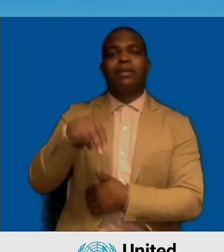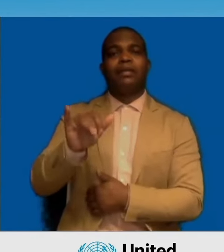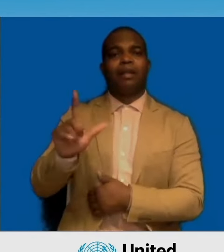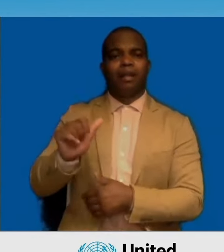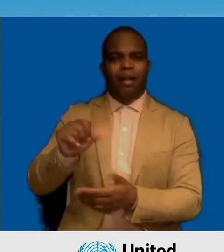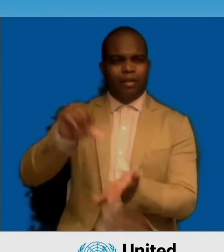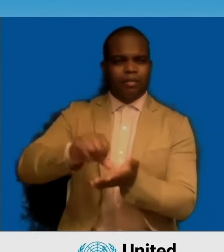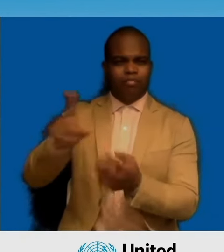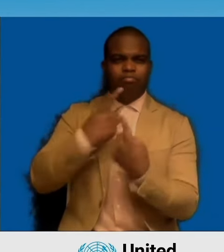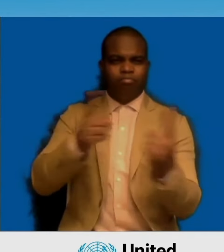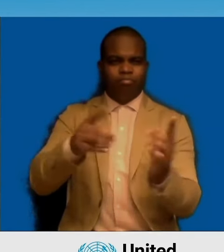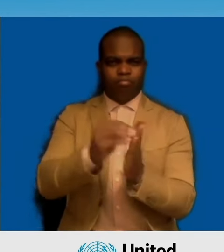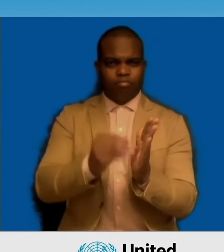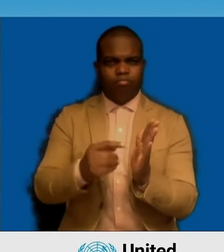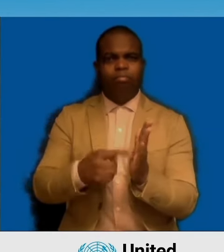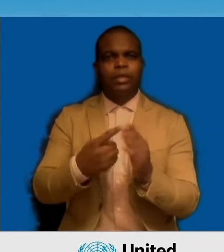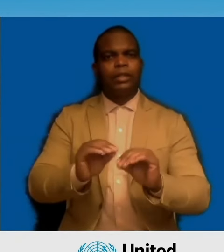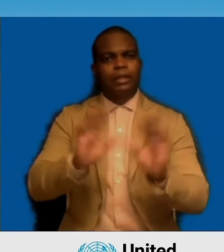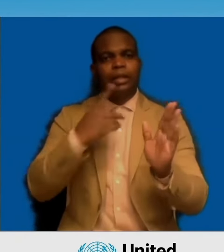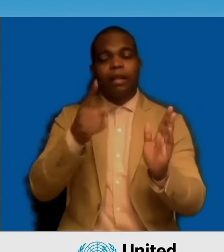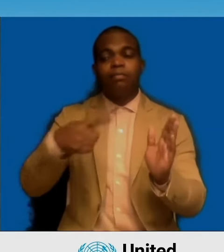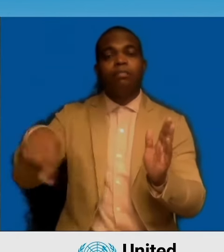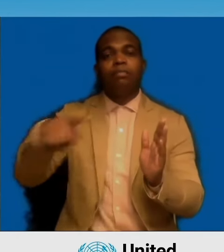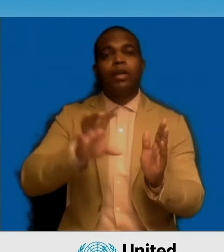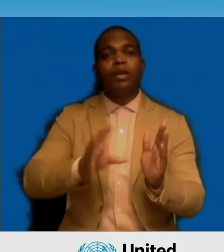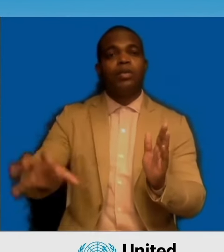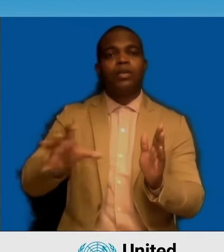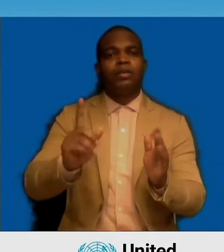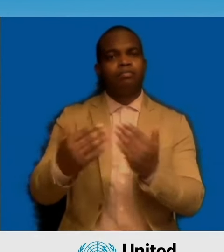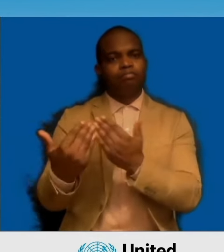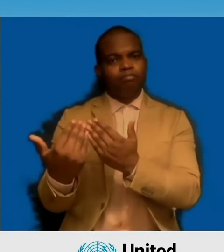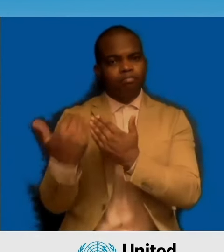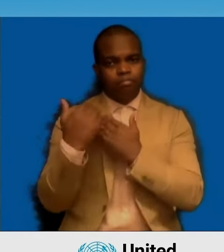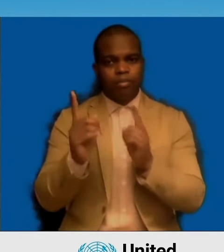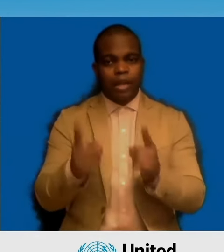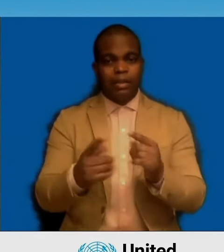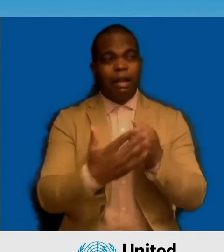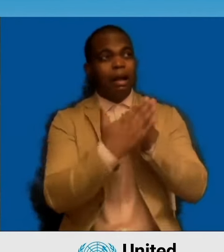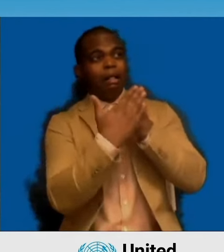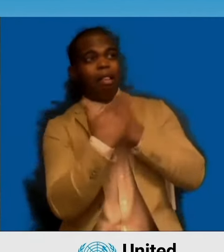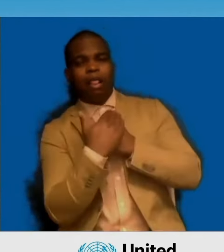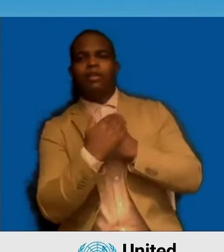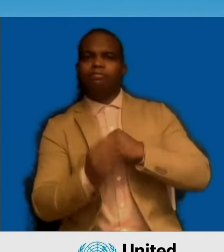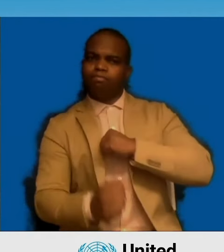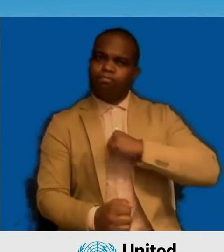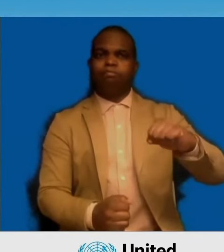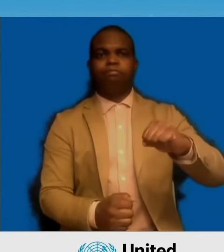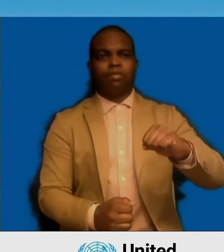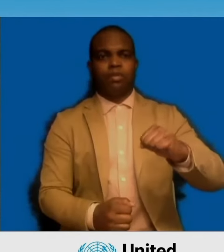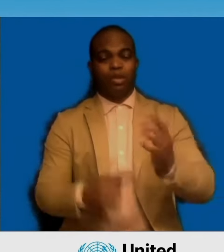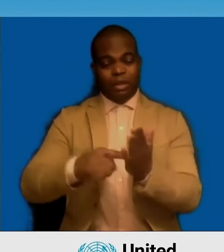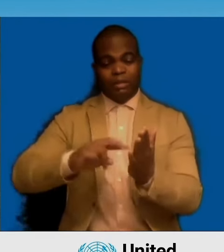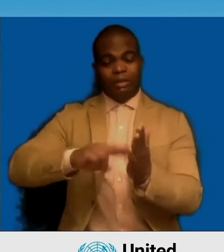rejecting force and the threat of use of force to settle disputes. As a founding member of the UN and the